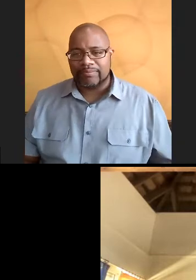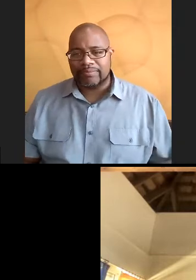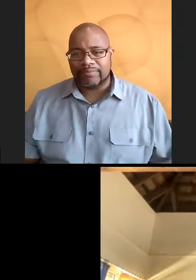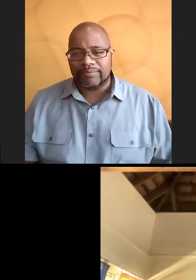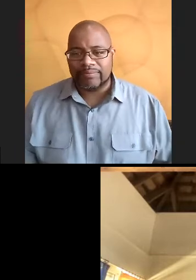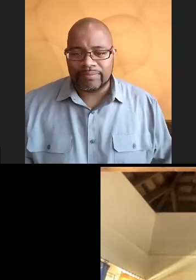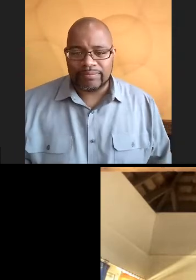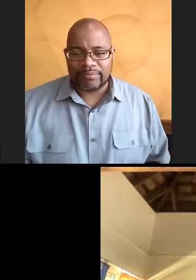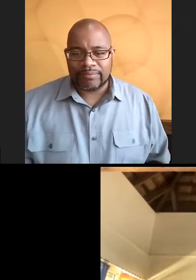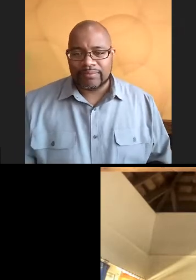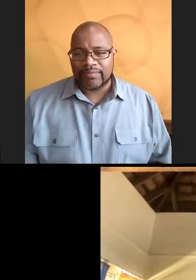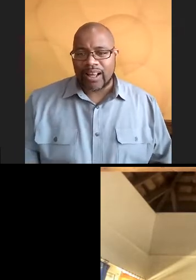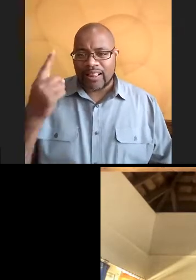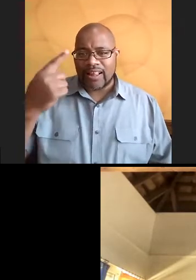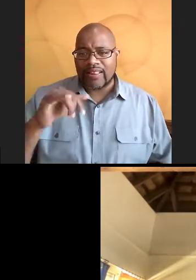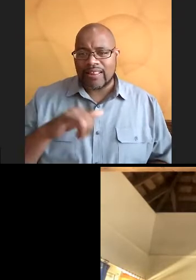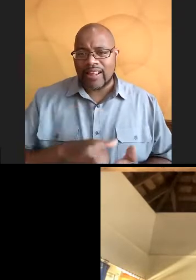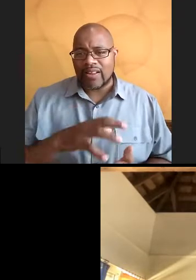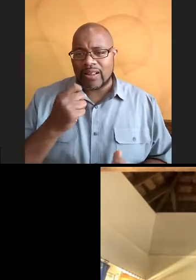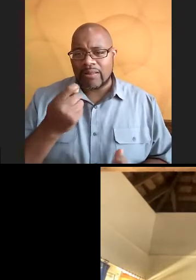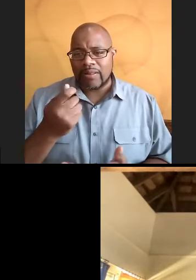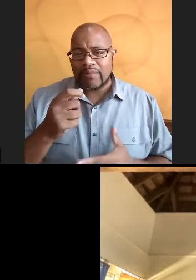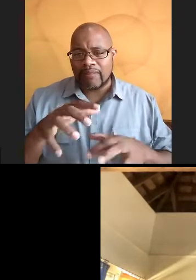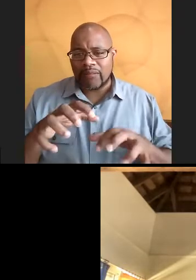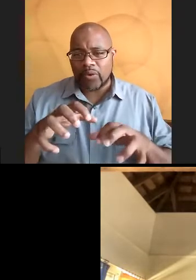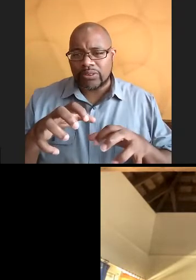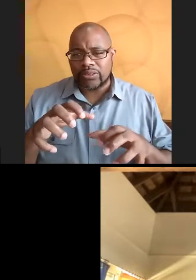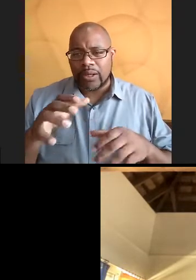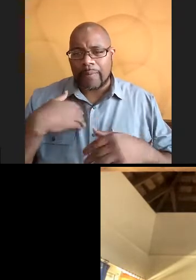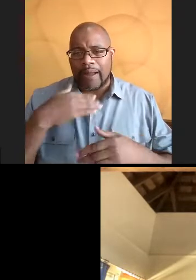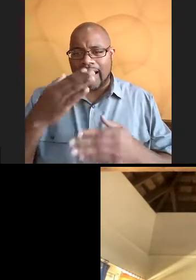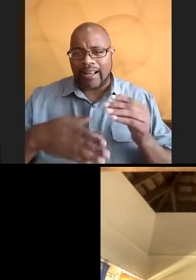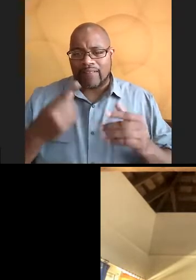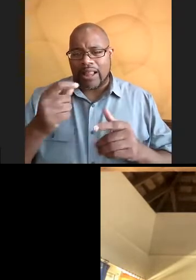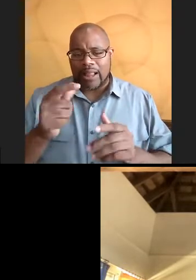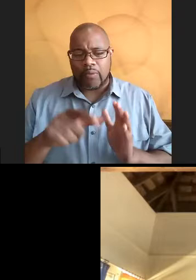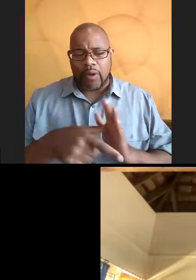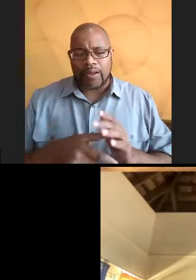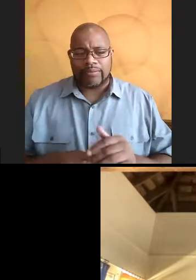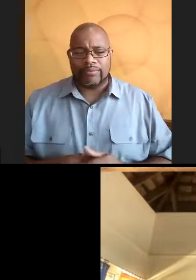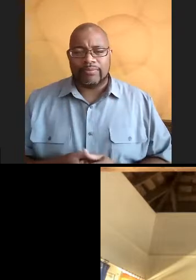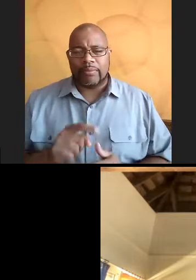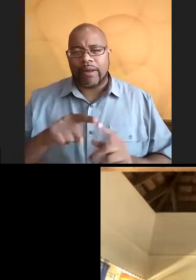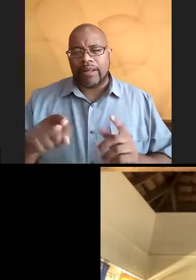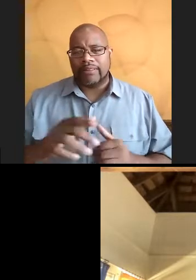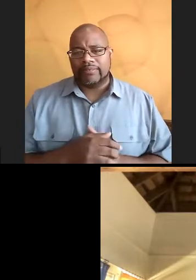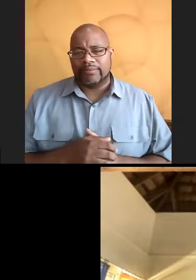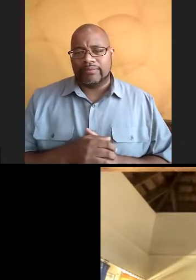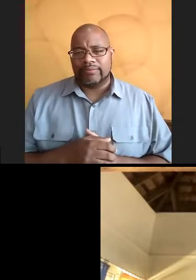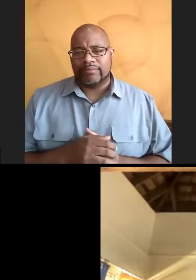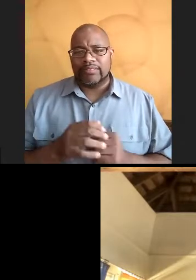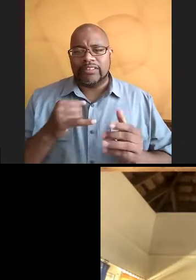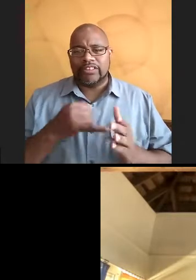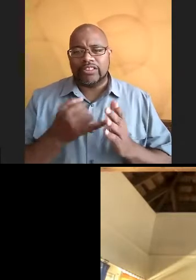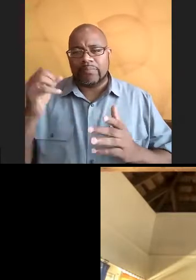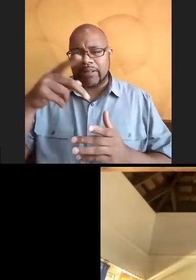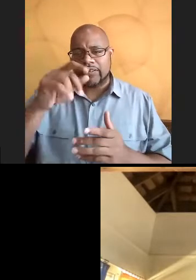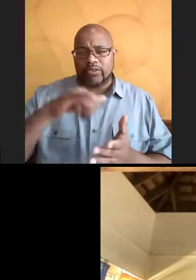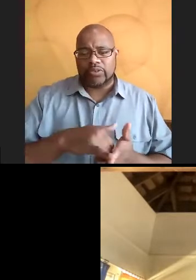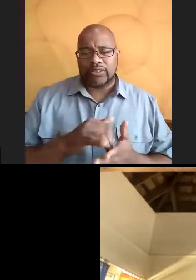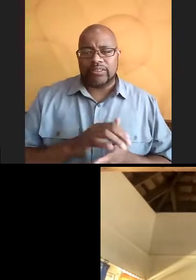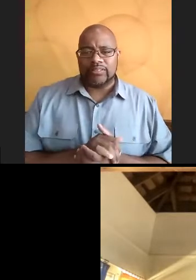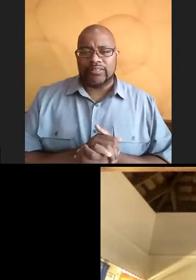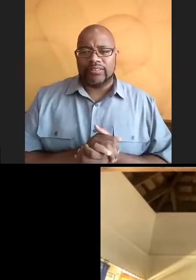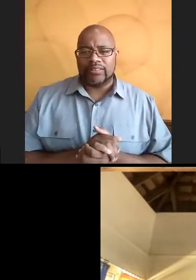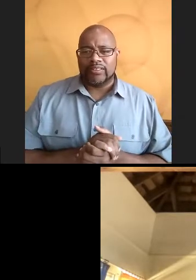I think that I was a little frozen there. were frozen on my end for a little bit, but just going back to the dynamics of the